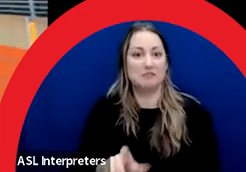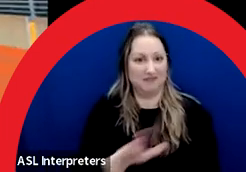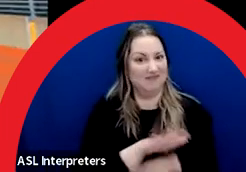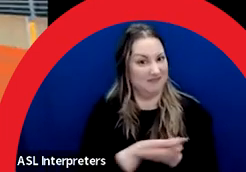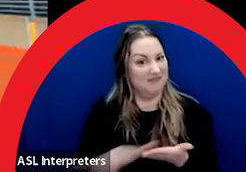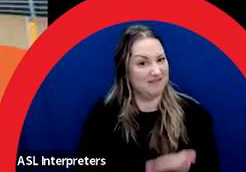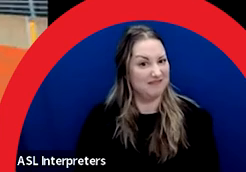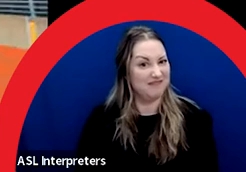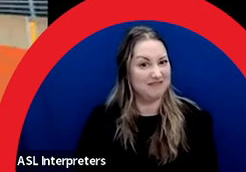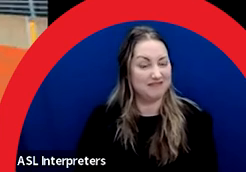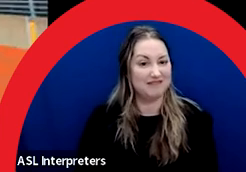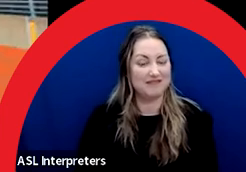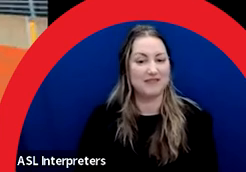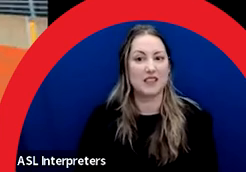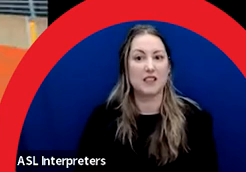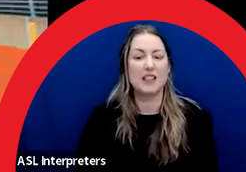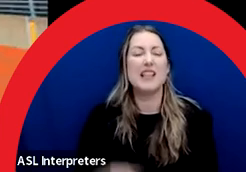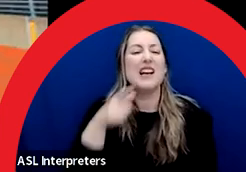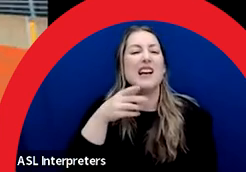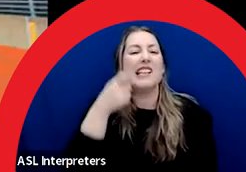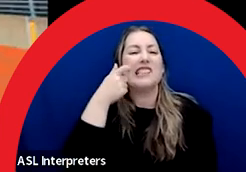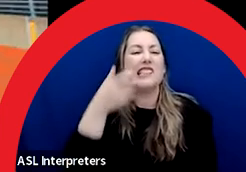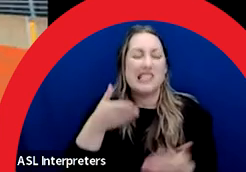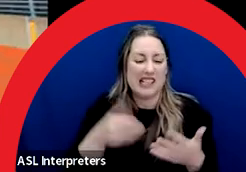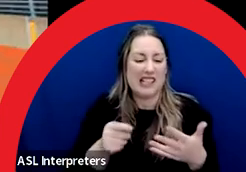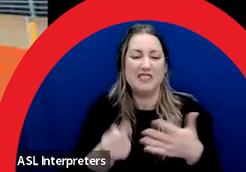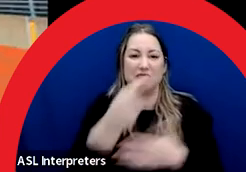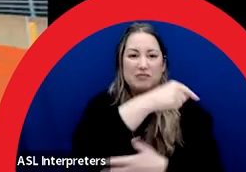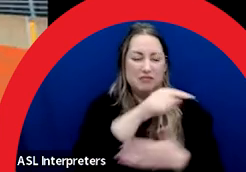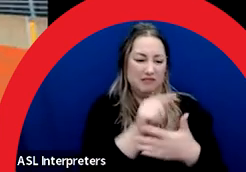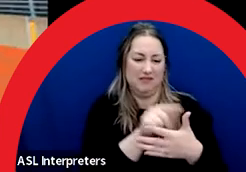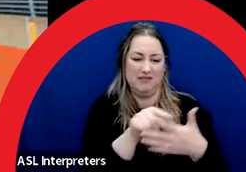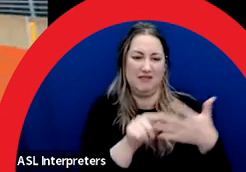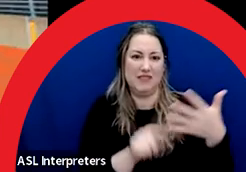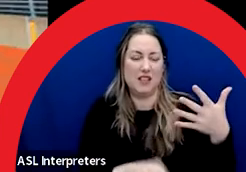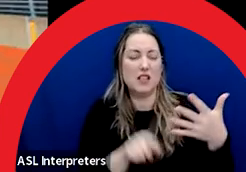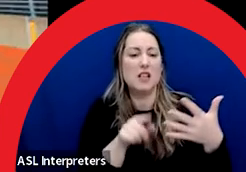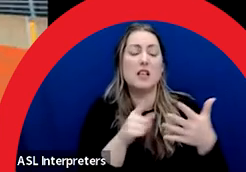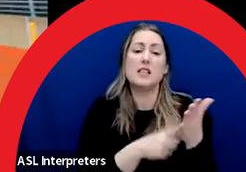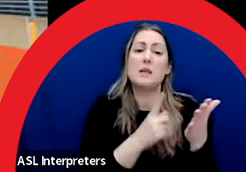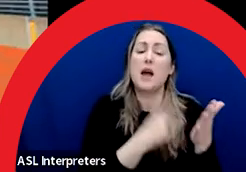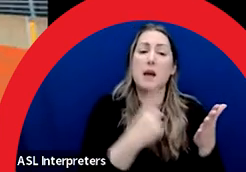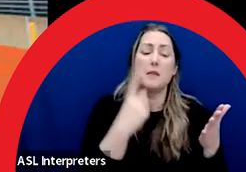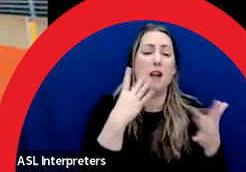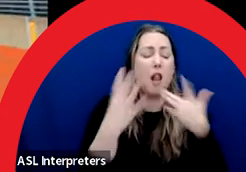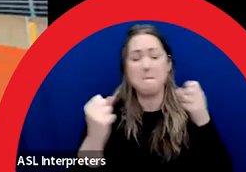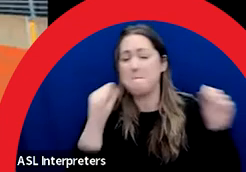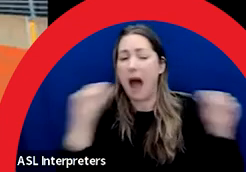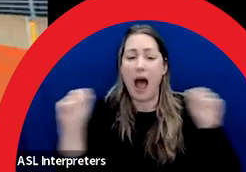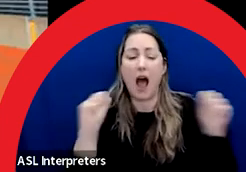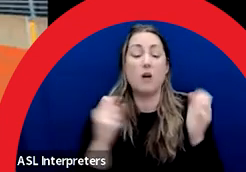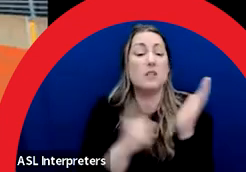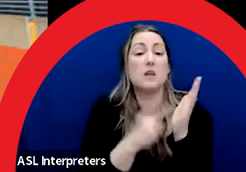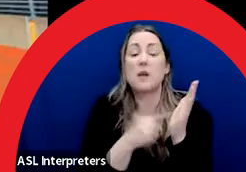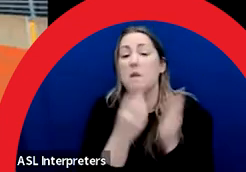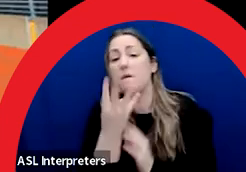If we compare these designs to the previous examples, we see a great impact from a simple design over a large area using only four